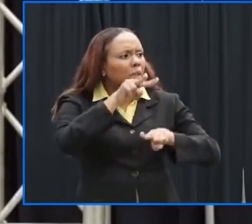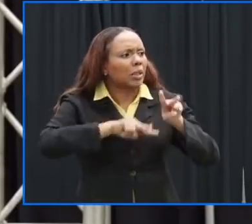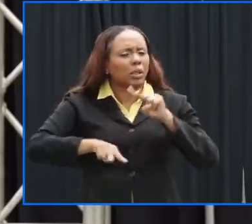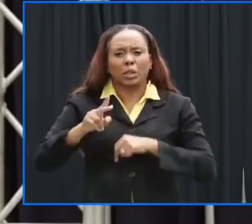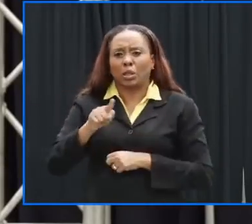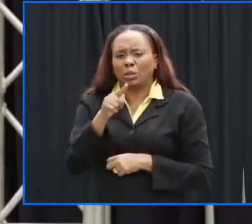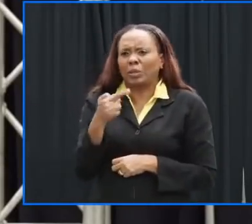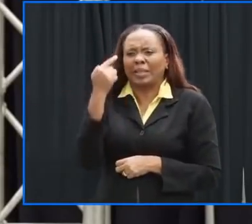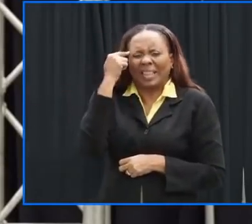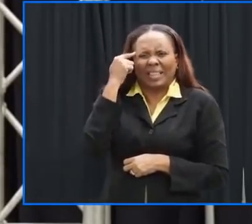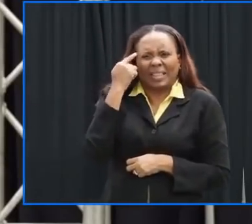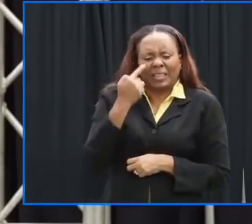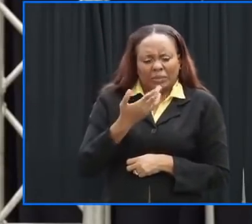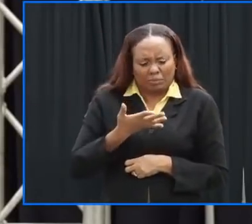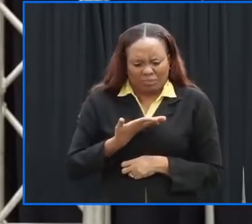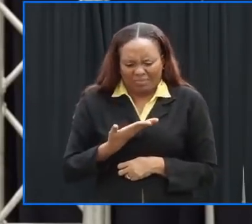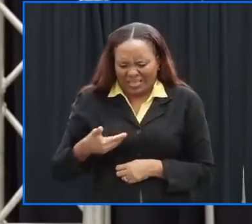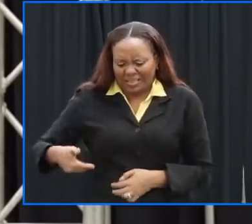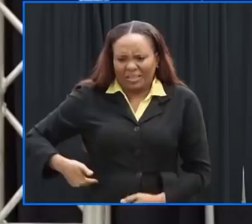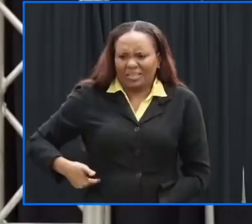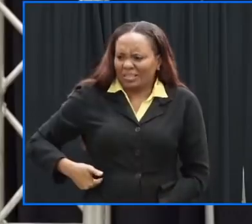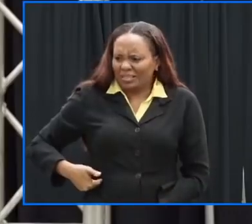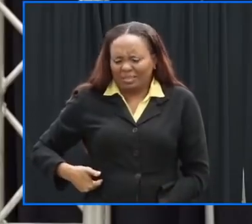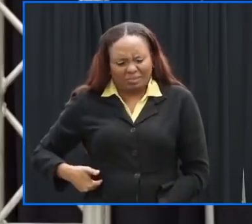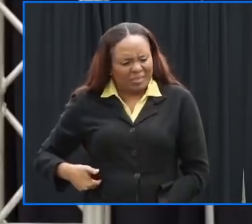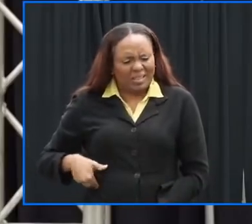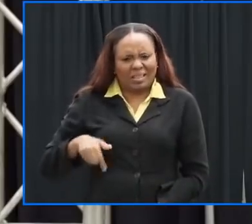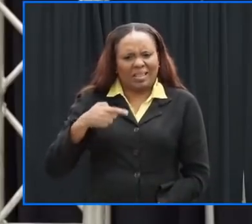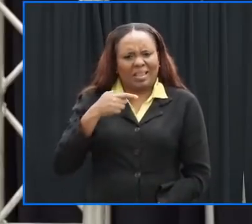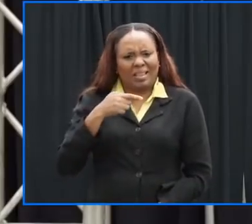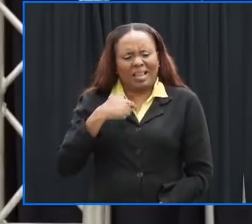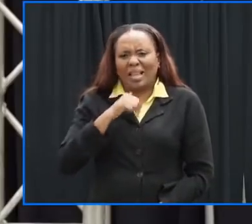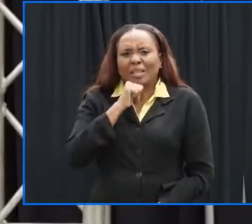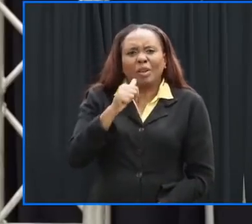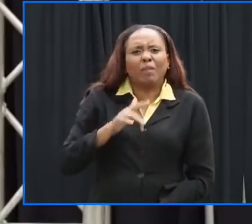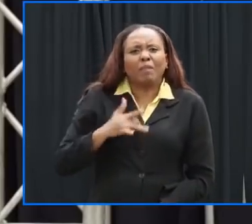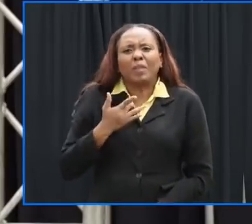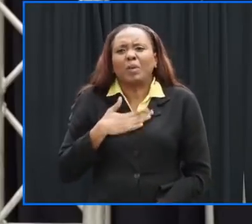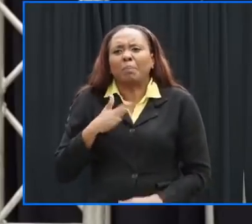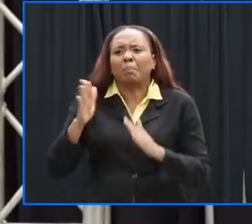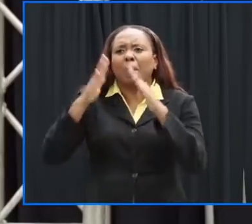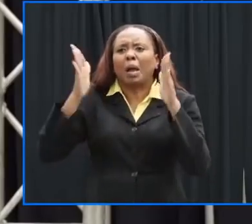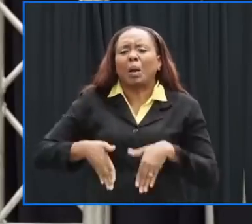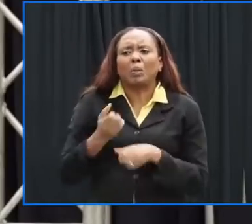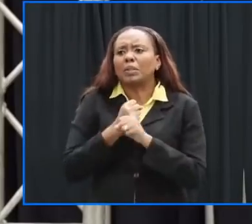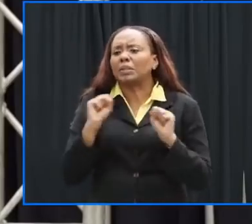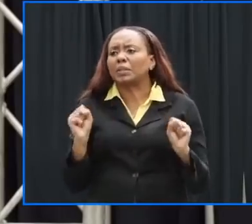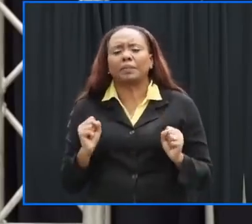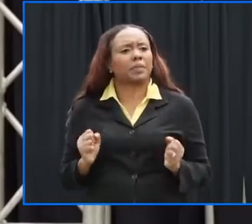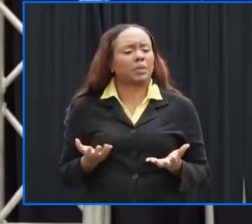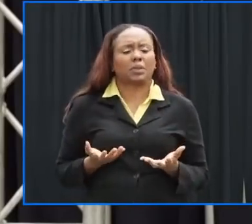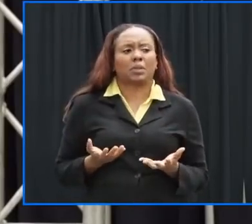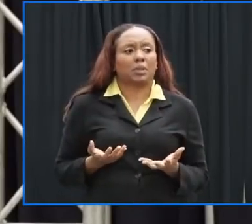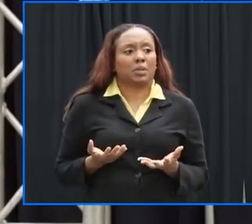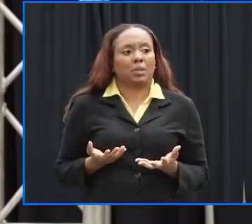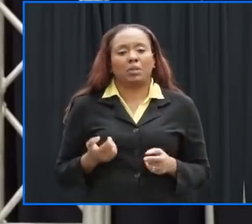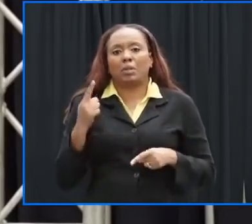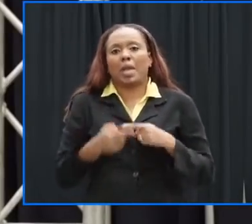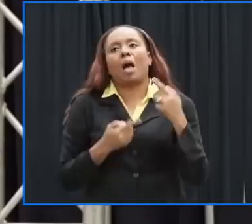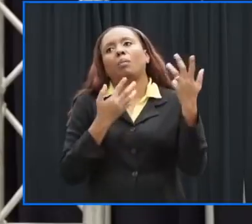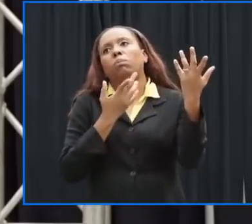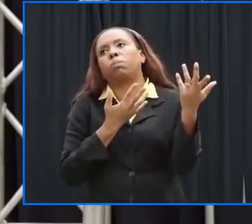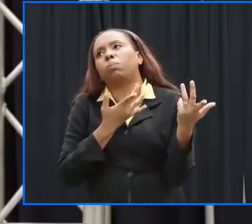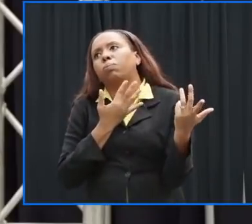you need to go to a shelter i'm urging you please to go early it becomes difficult if not impossible to